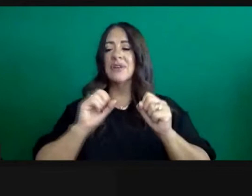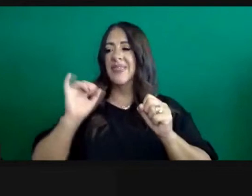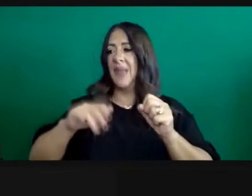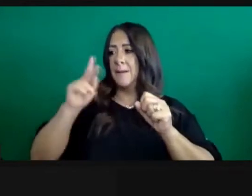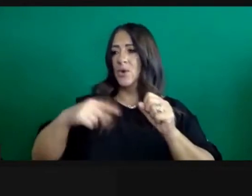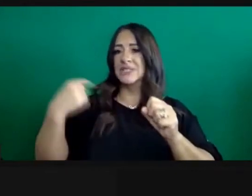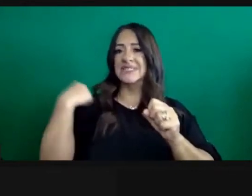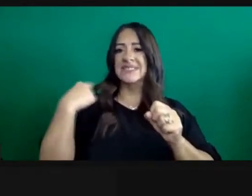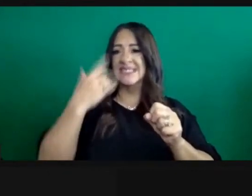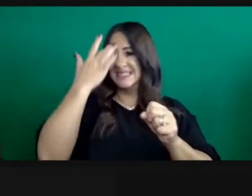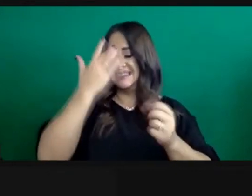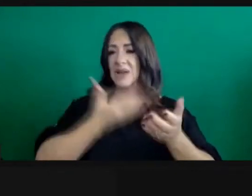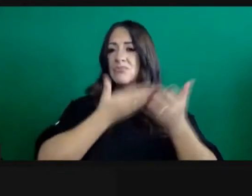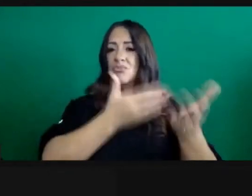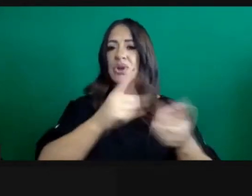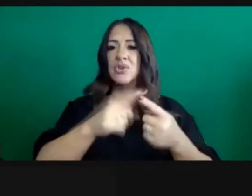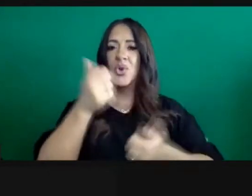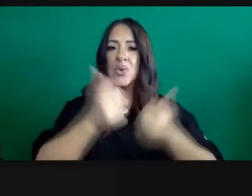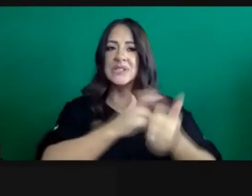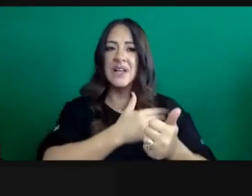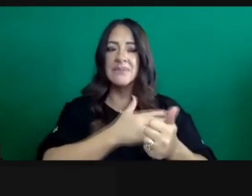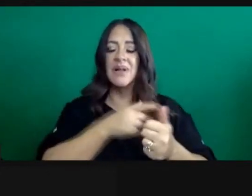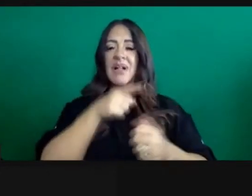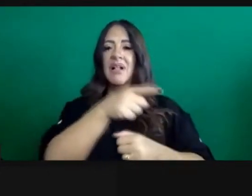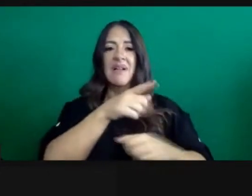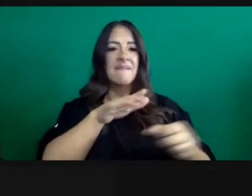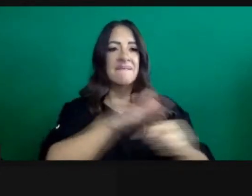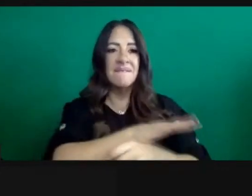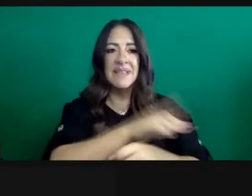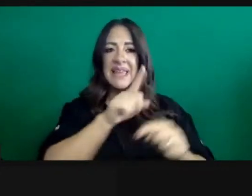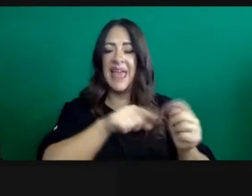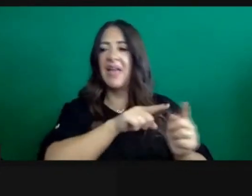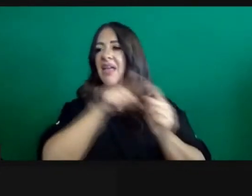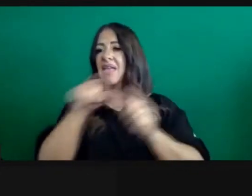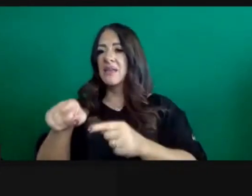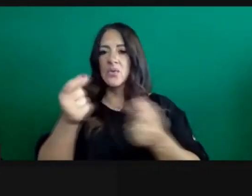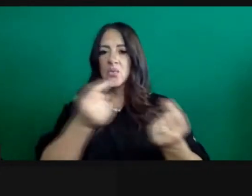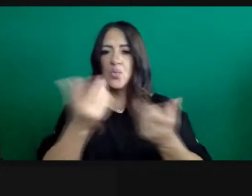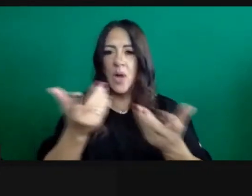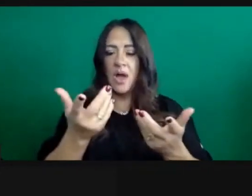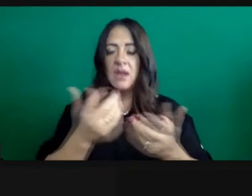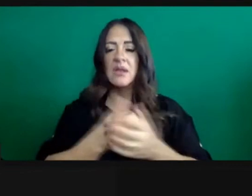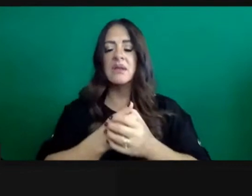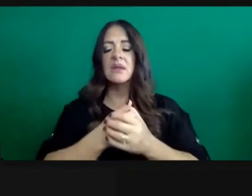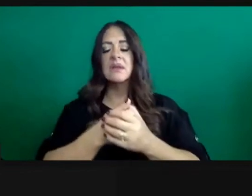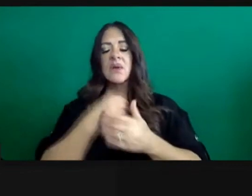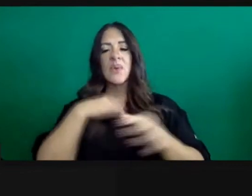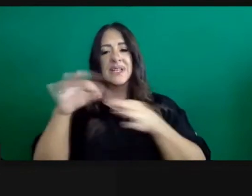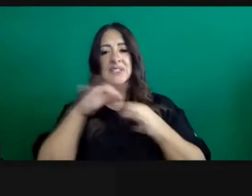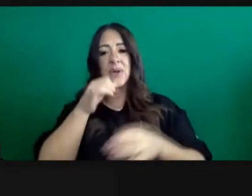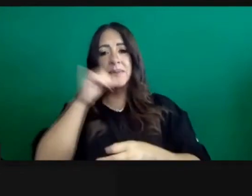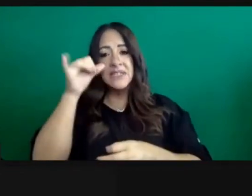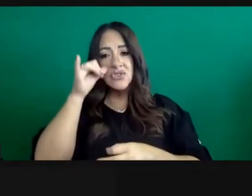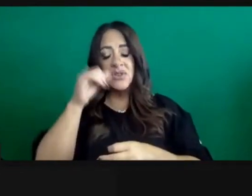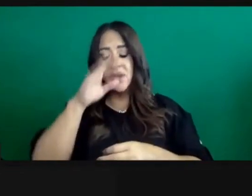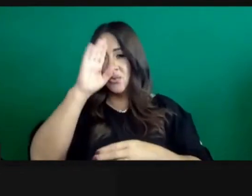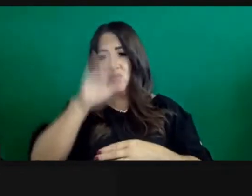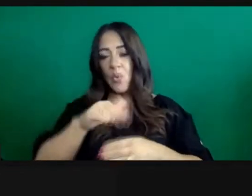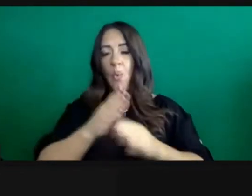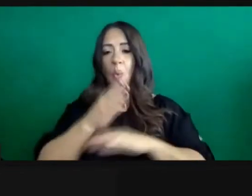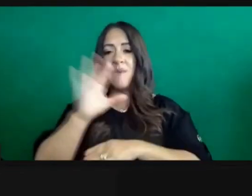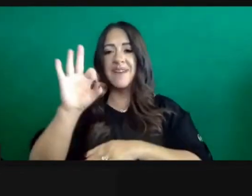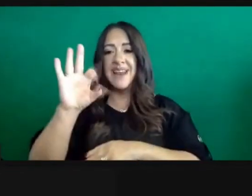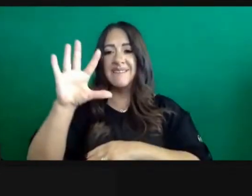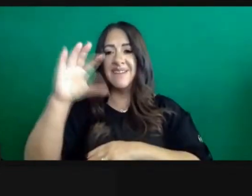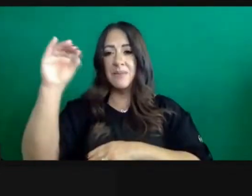to support other patients who need care. We described yesterday that a significant number, over